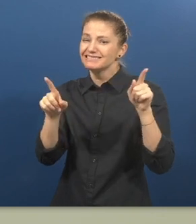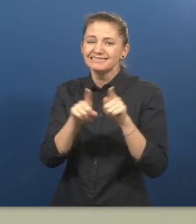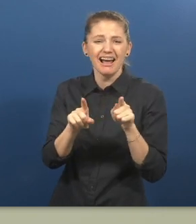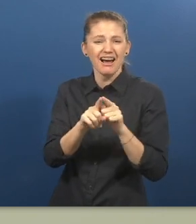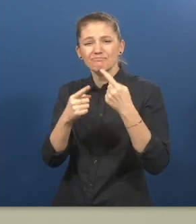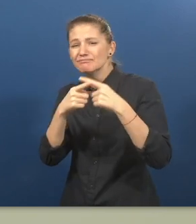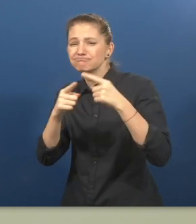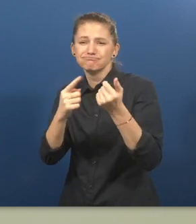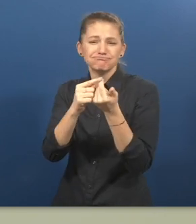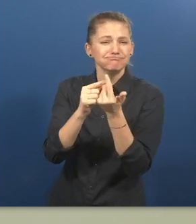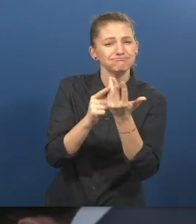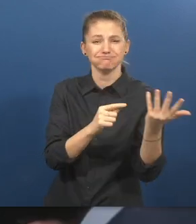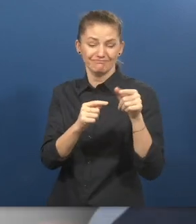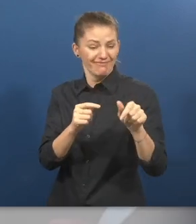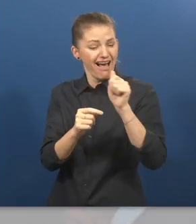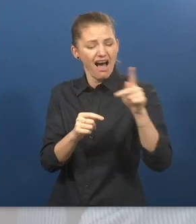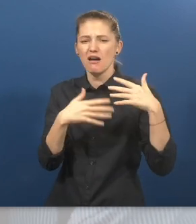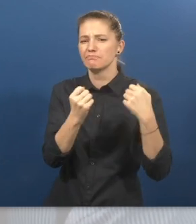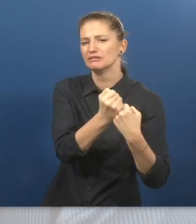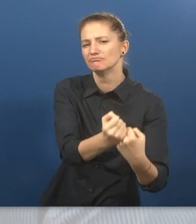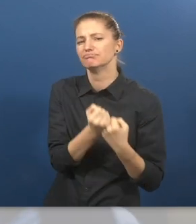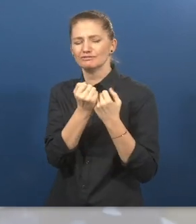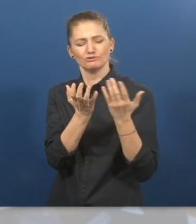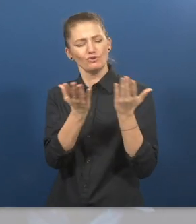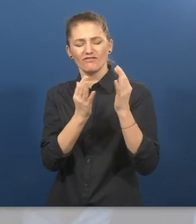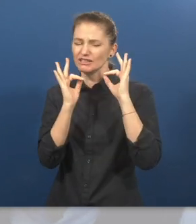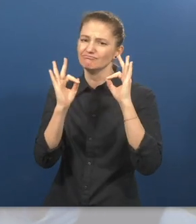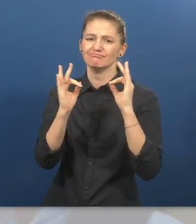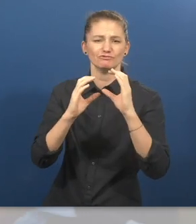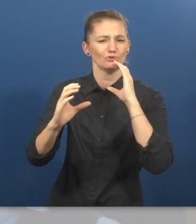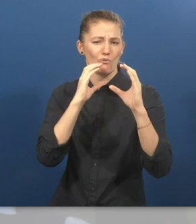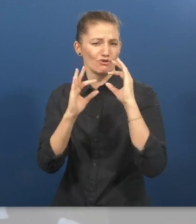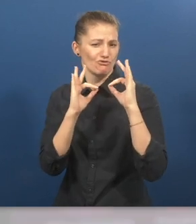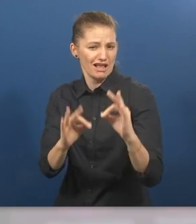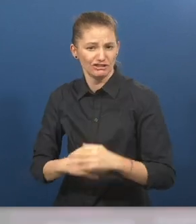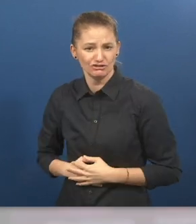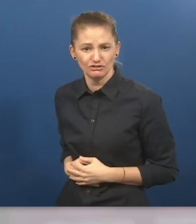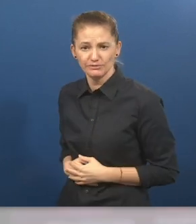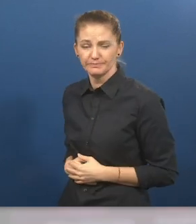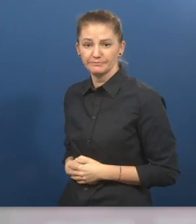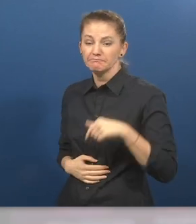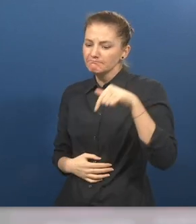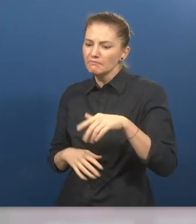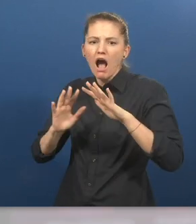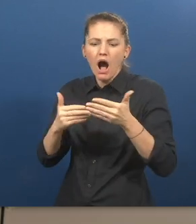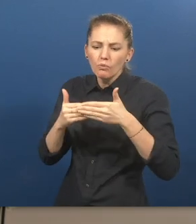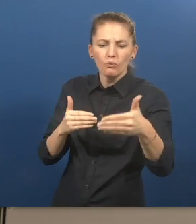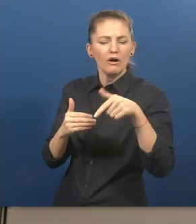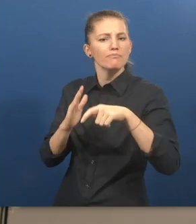for communication. How does PDEUS Work Inclusion work? Again Laurin Anders.